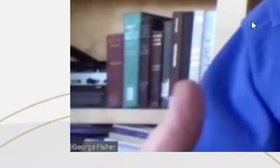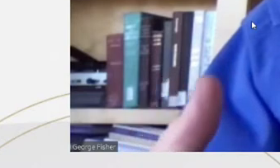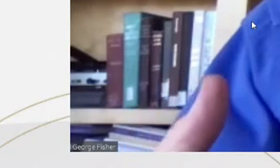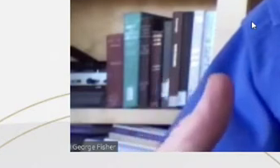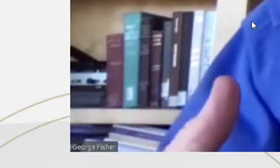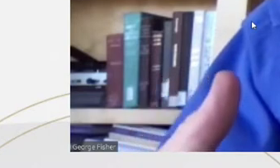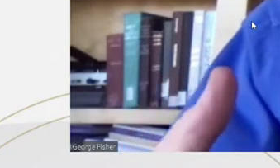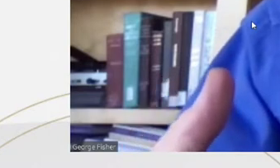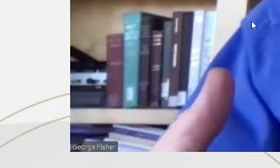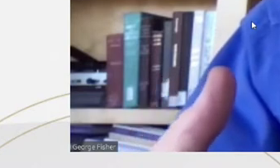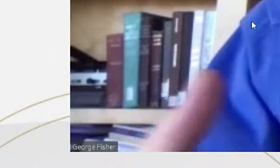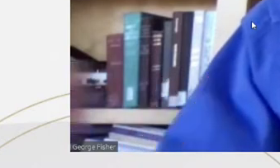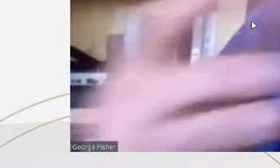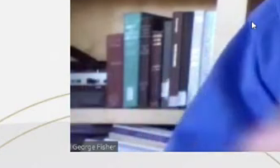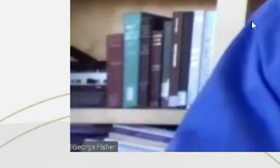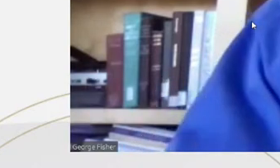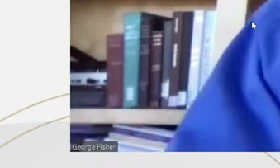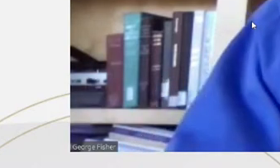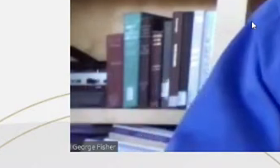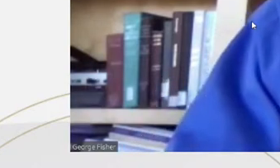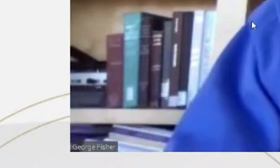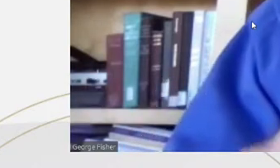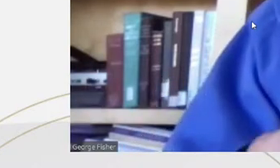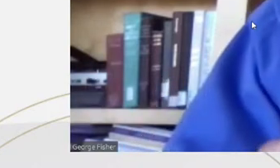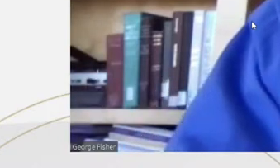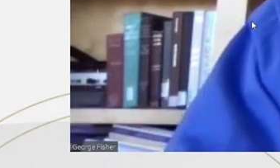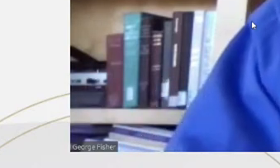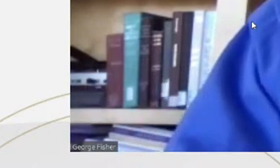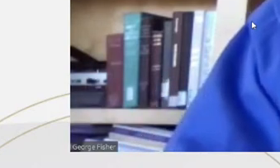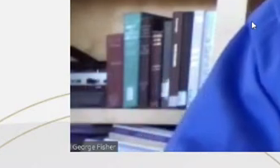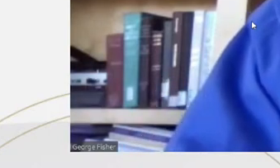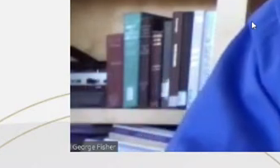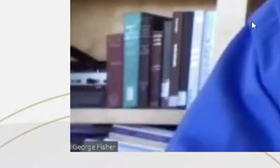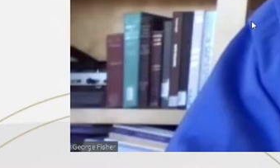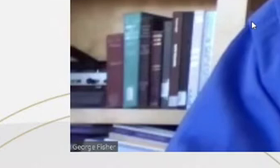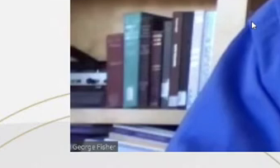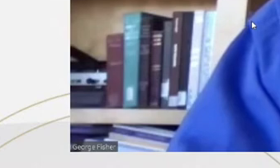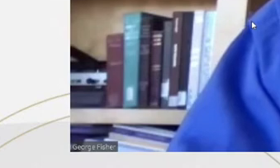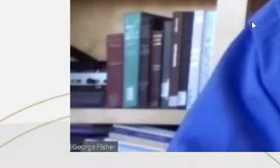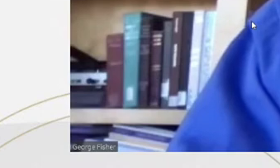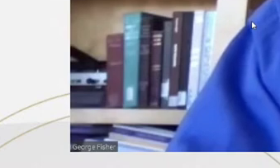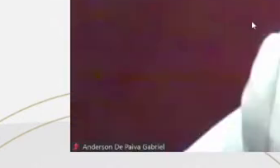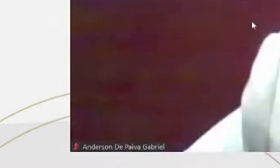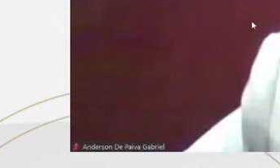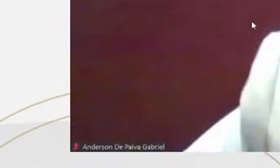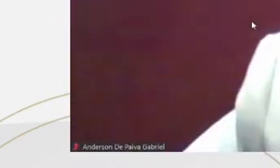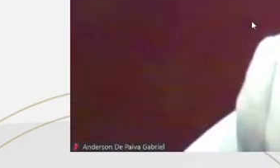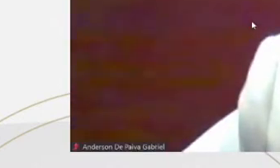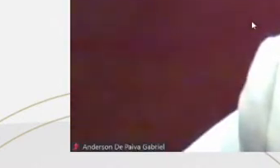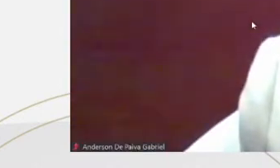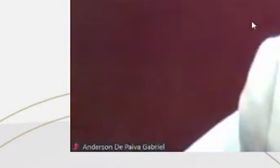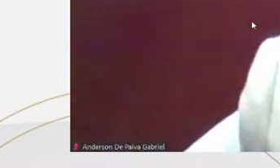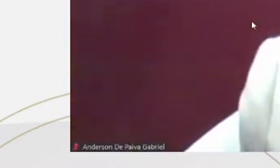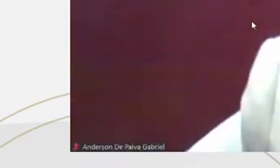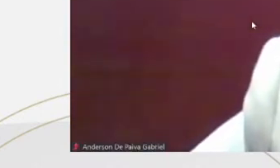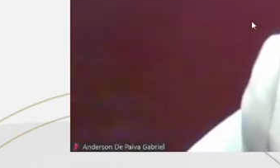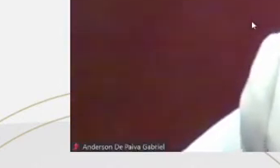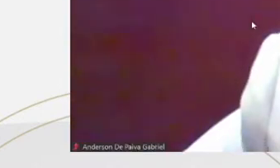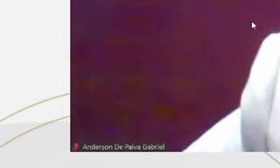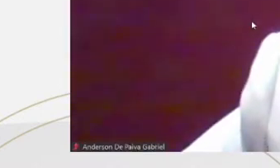appeals court will demand that the trial be done over again. For defense lawyers,